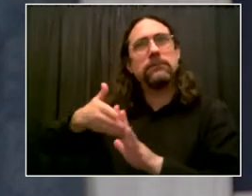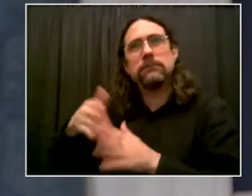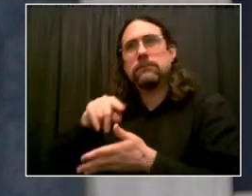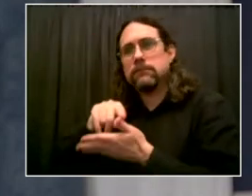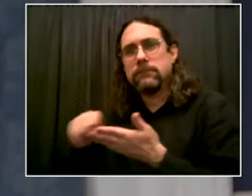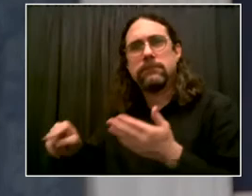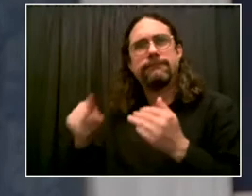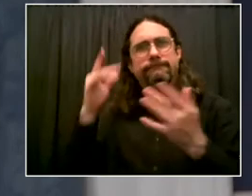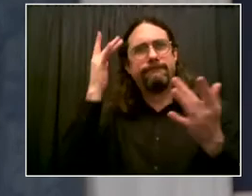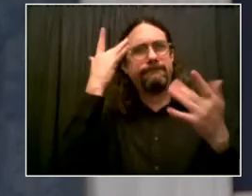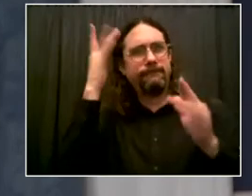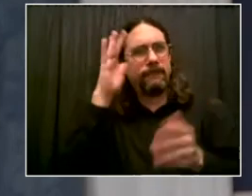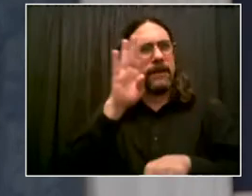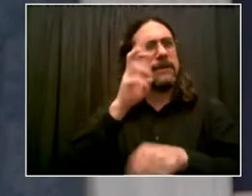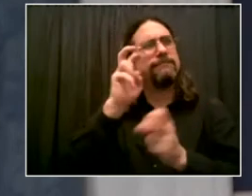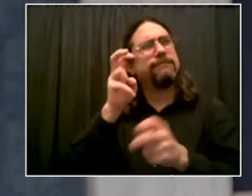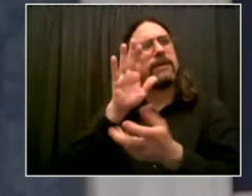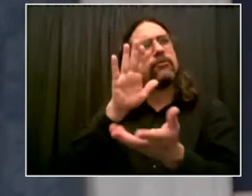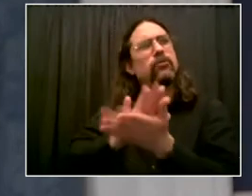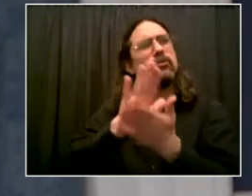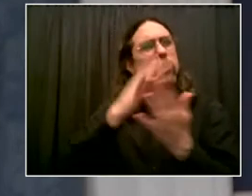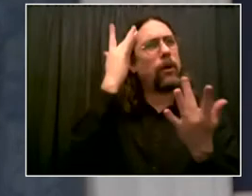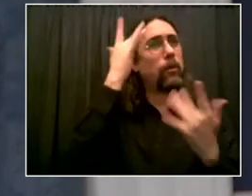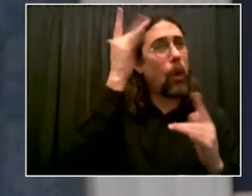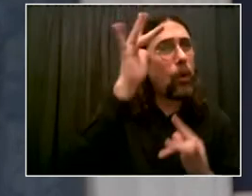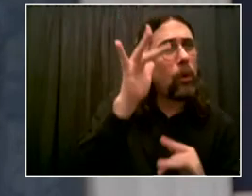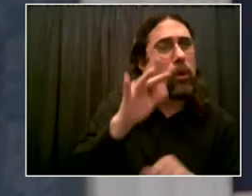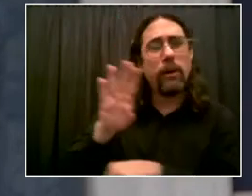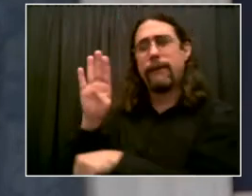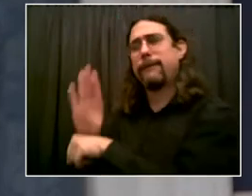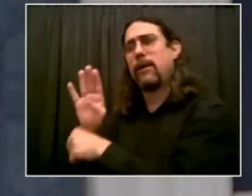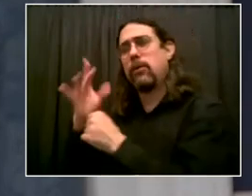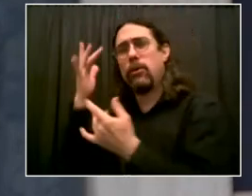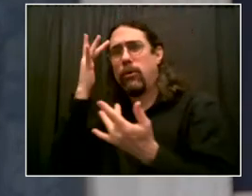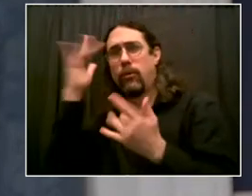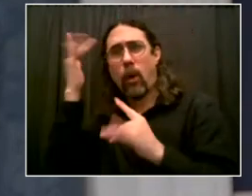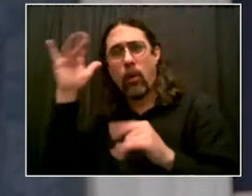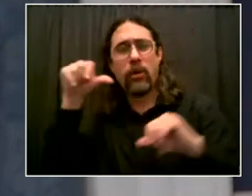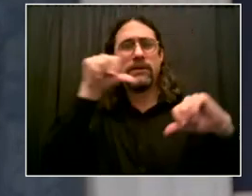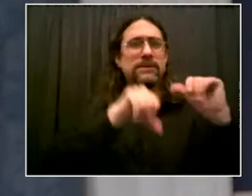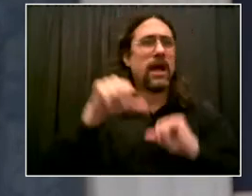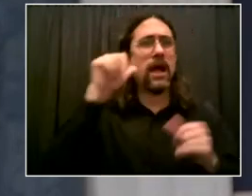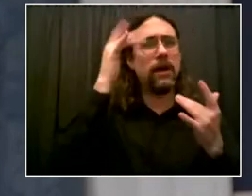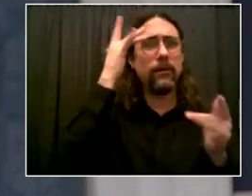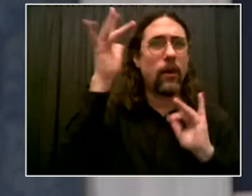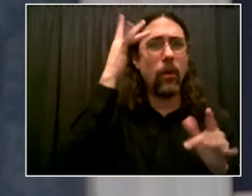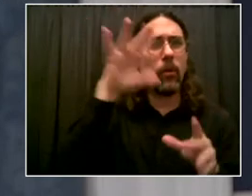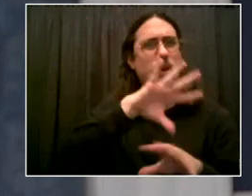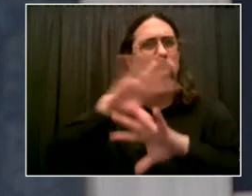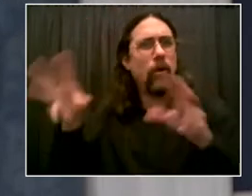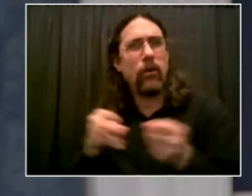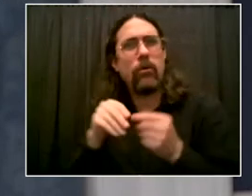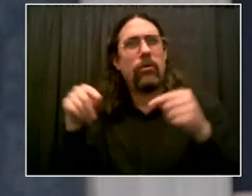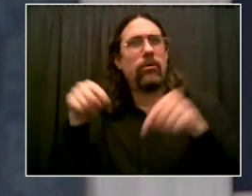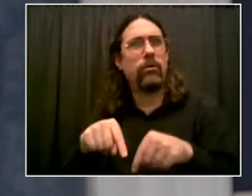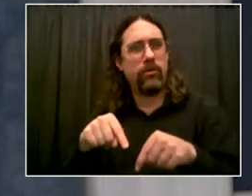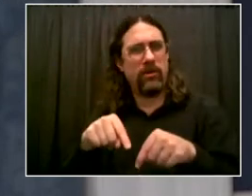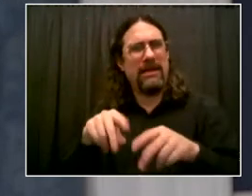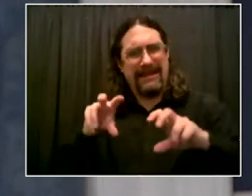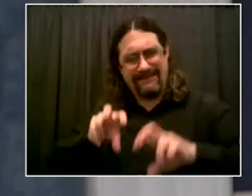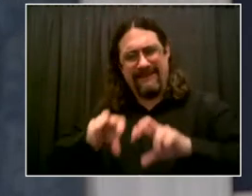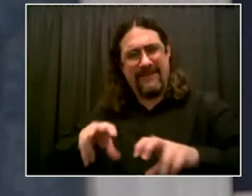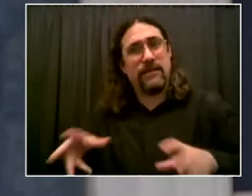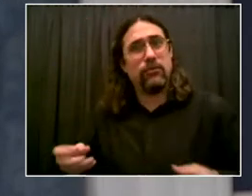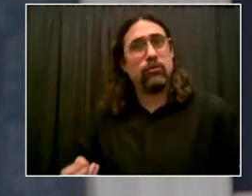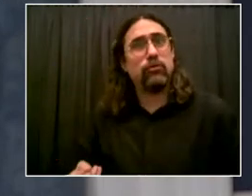to market. And we're going to make investments in emergent technologies like offshore wind. We're planning for the